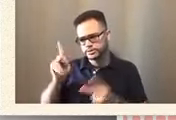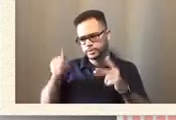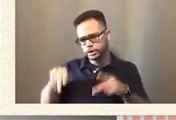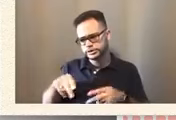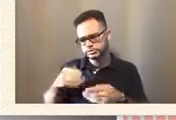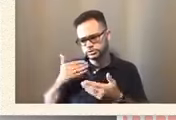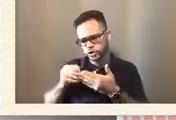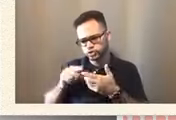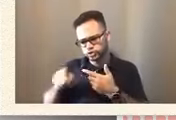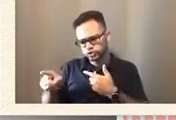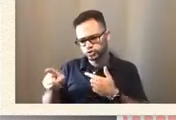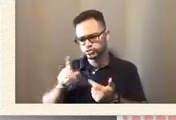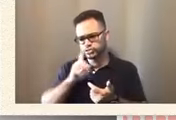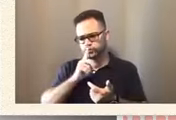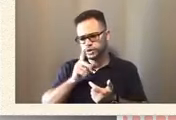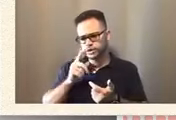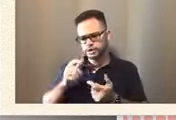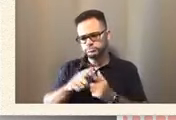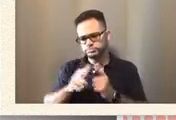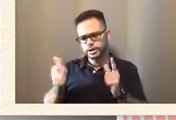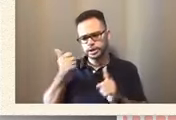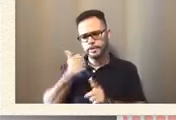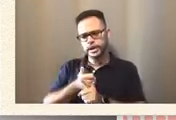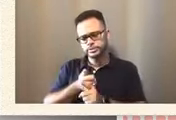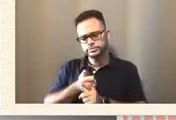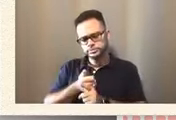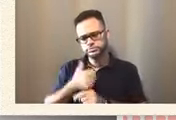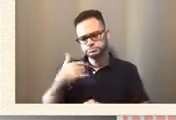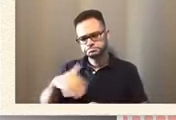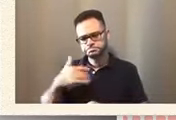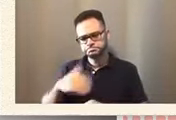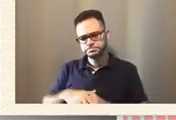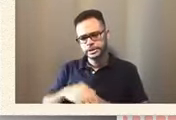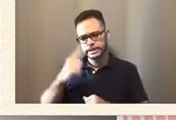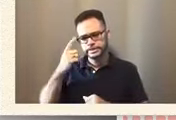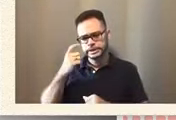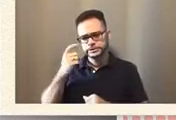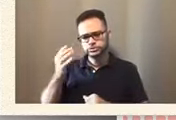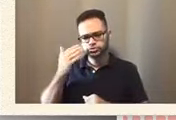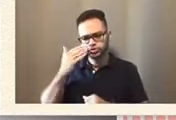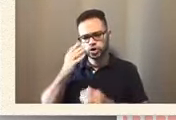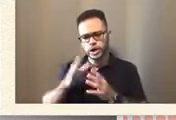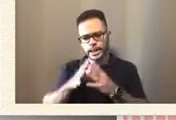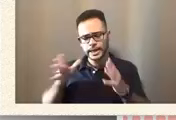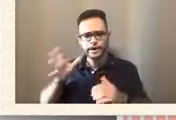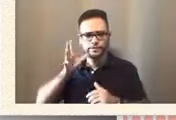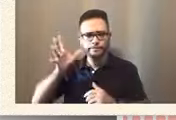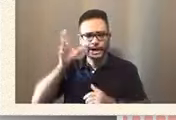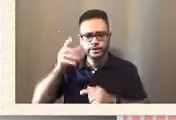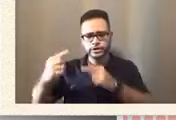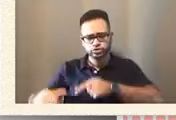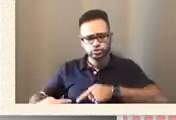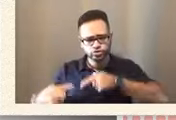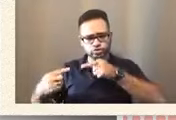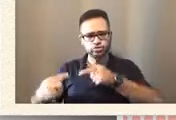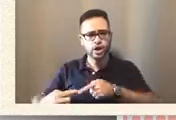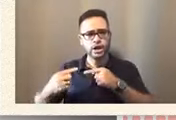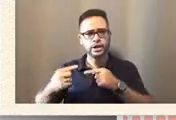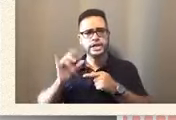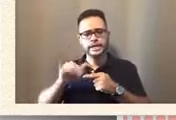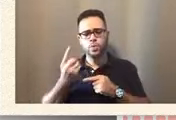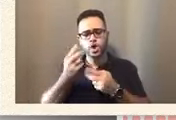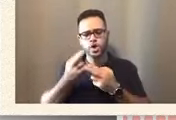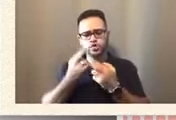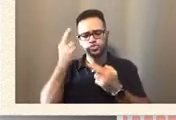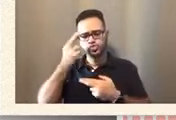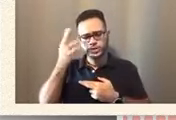a big impact on you because you know that a lot of parents are struggling and it's one of the reasons why I think it's very important for